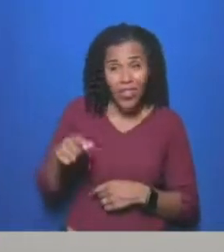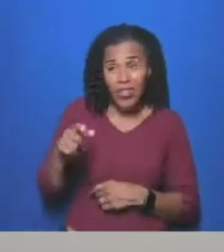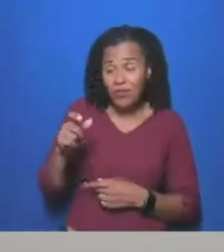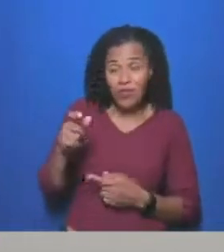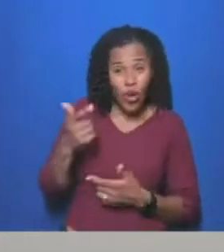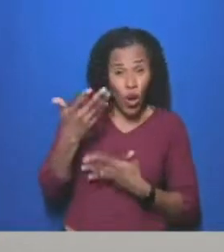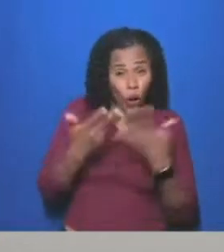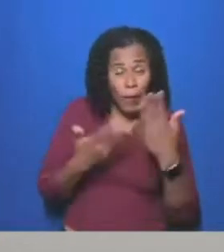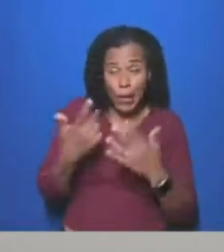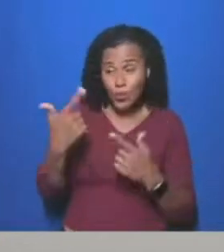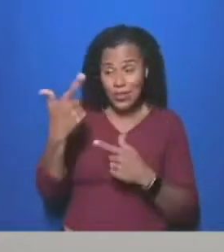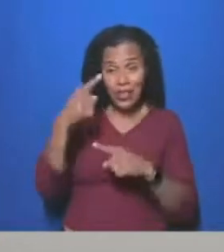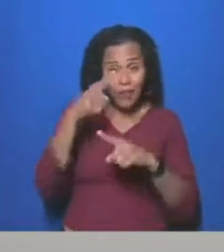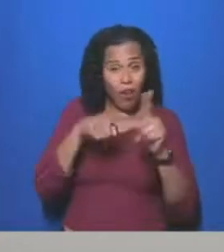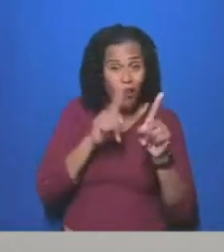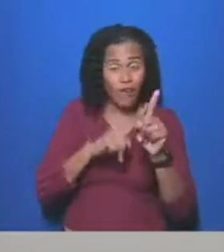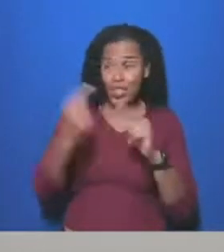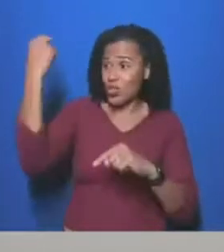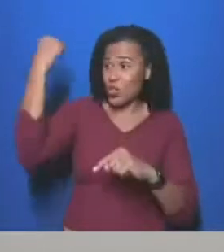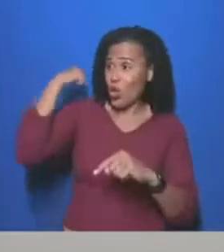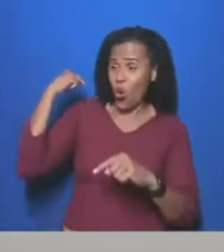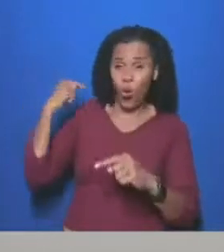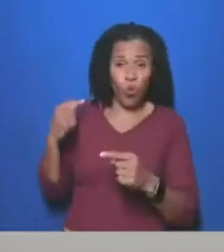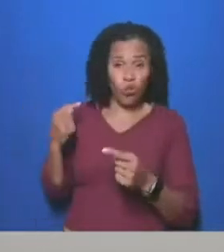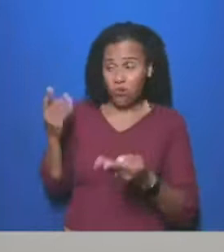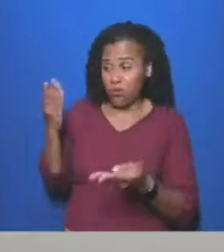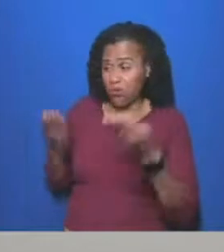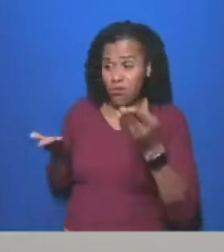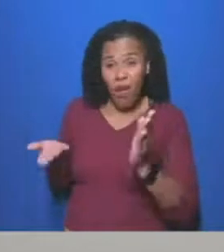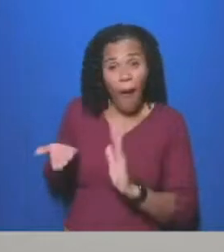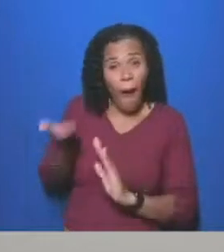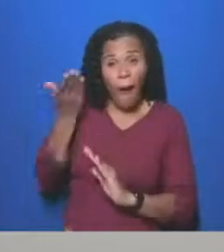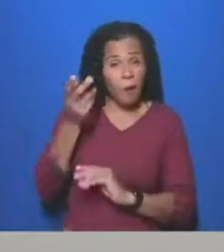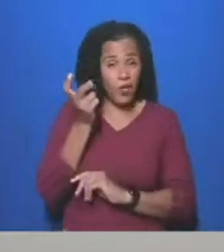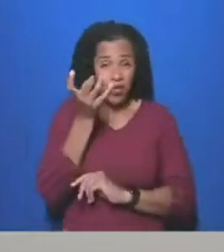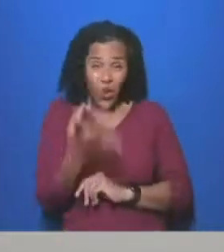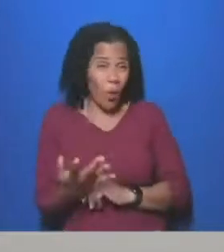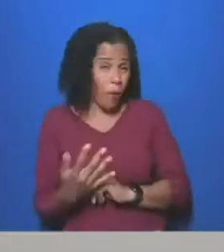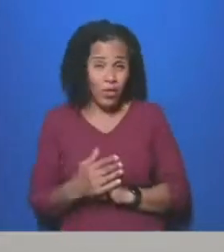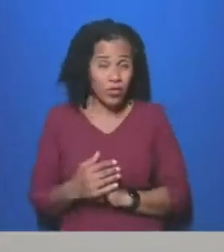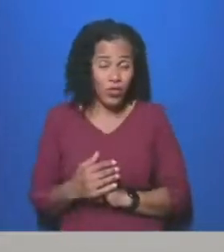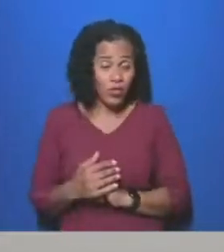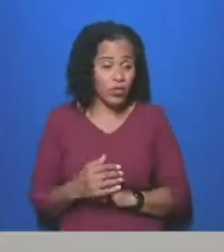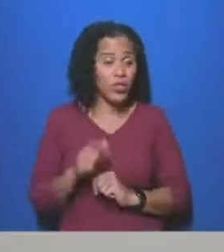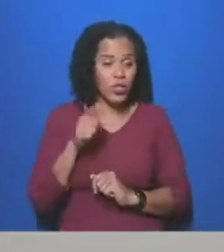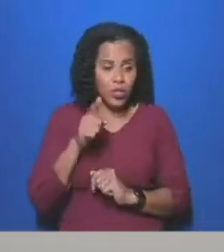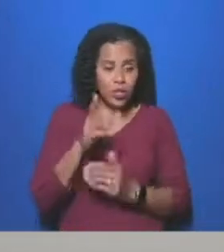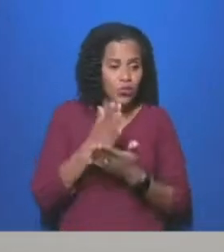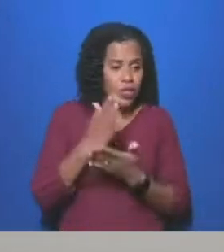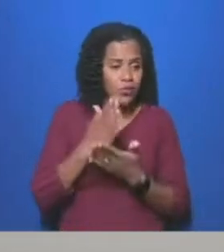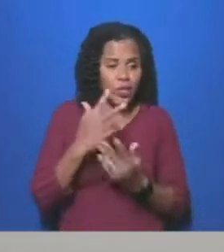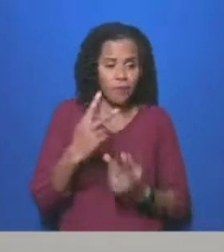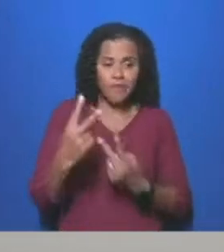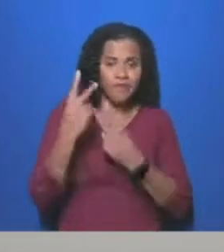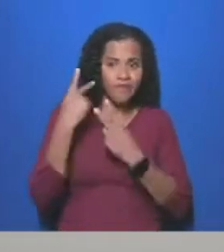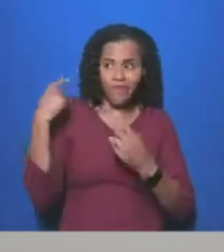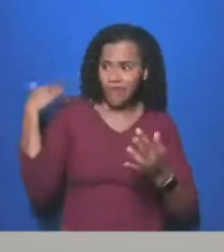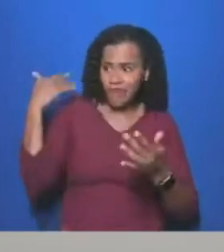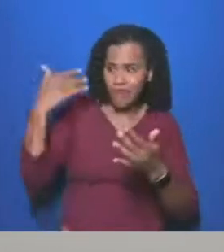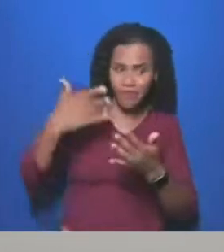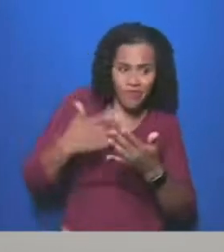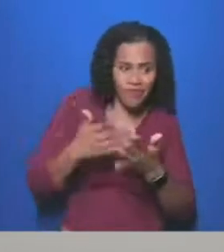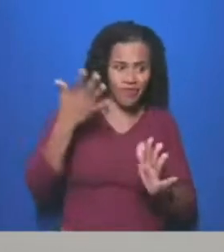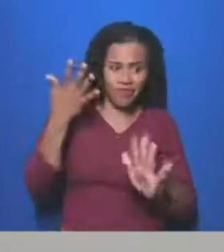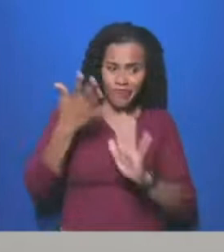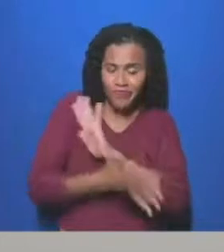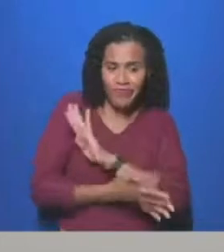Years of outsourcing and underfunding has left our social care system in pieces. A third of care workers are